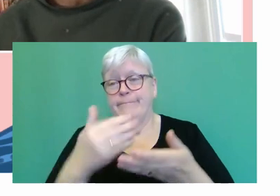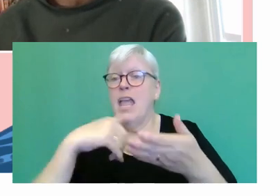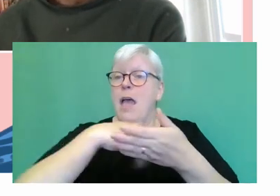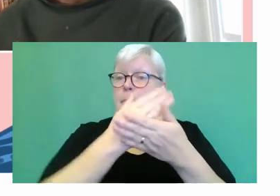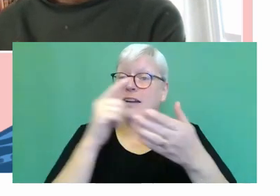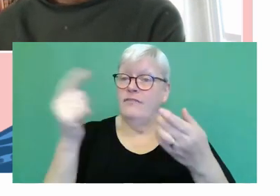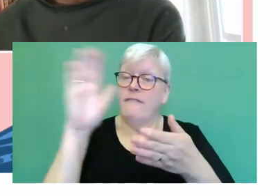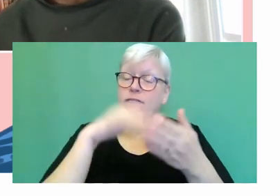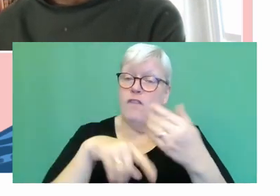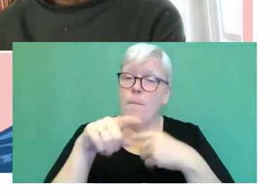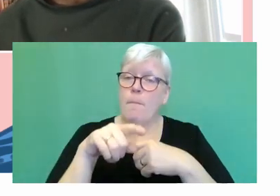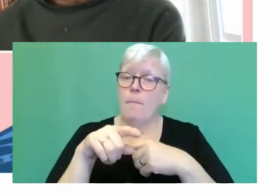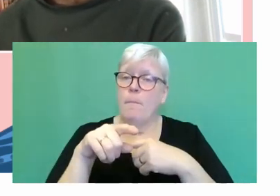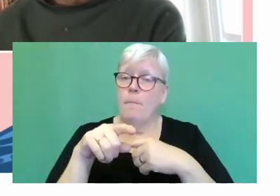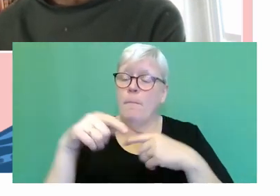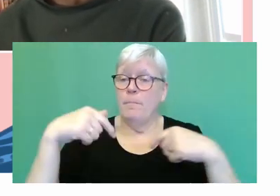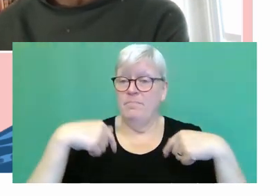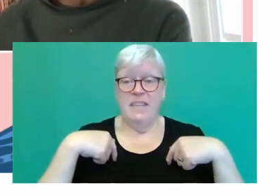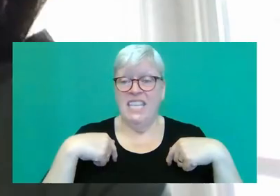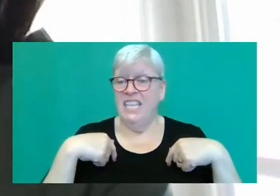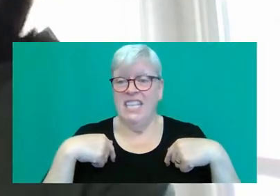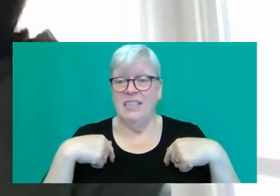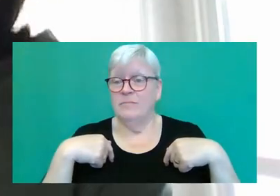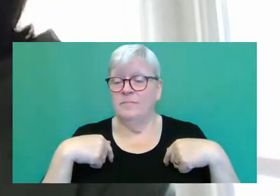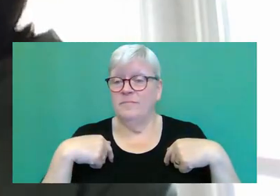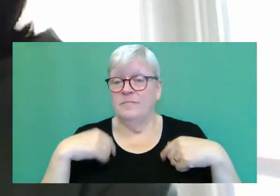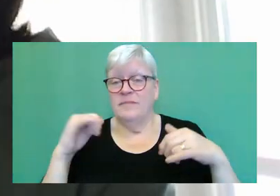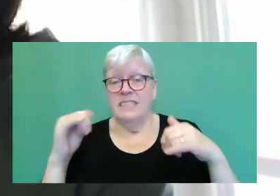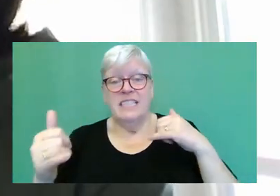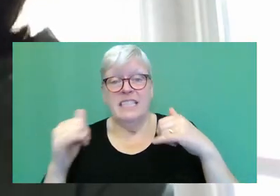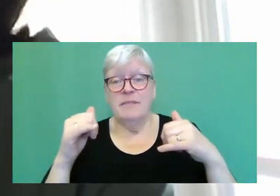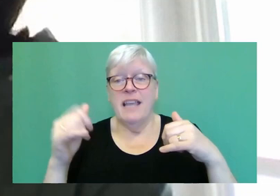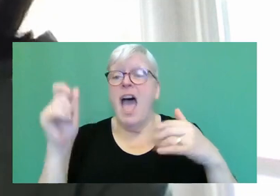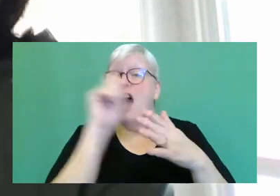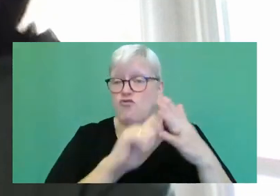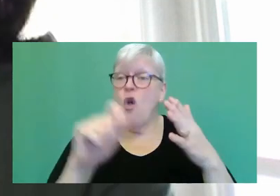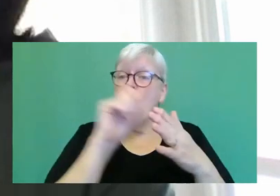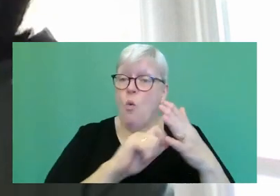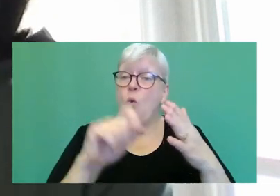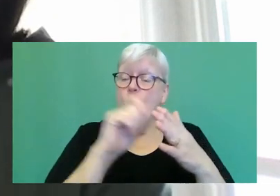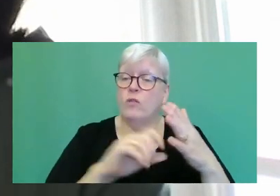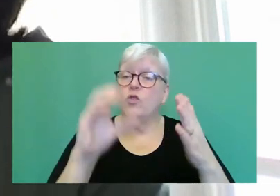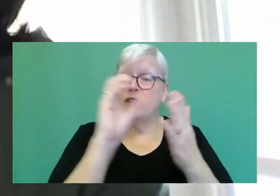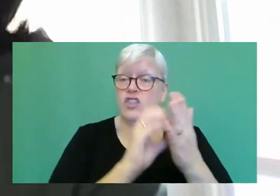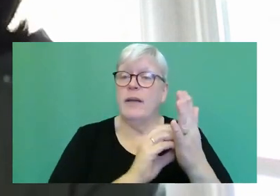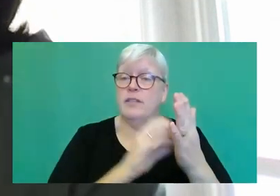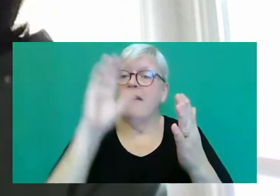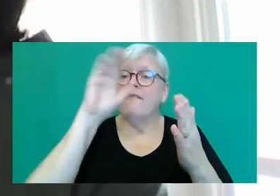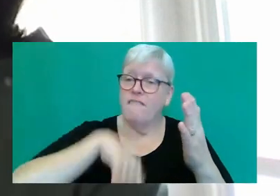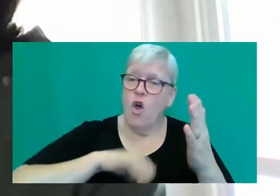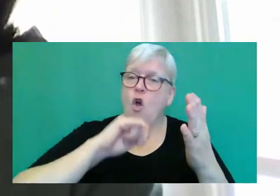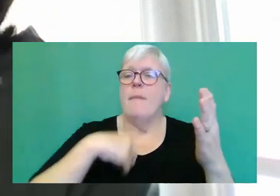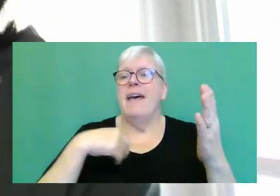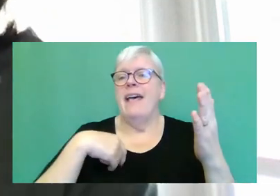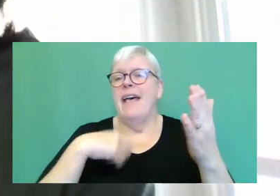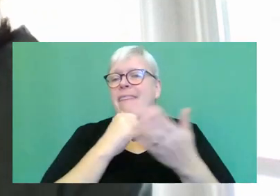me just sometimes think because I wrote those chapters from Sandor's perspective, rather than from